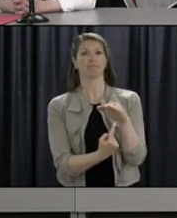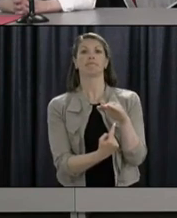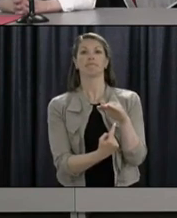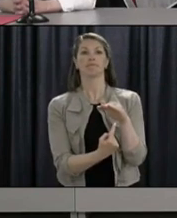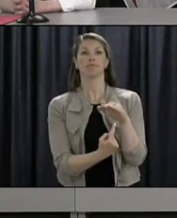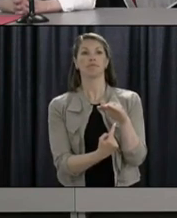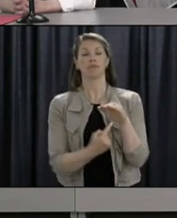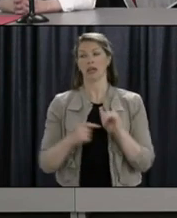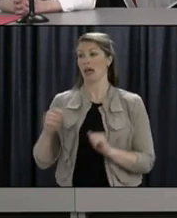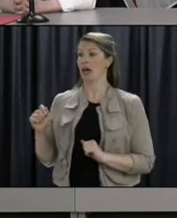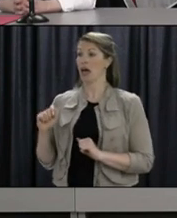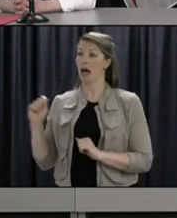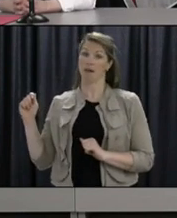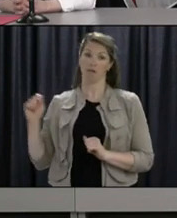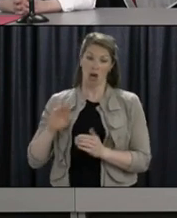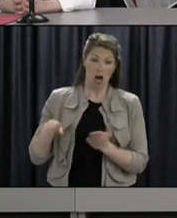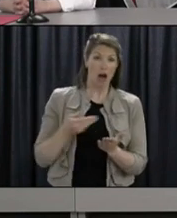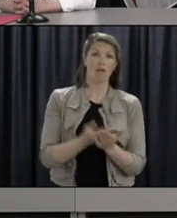since their return.